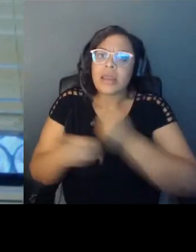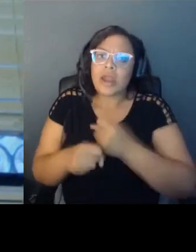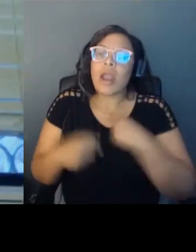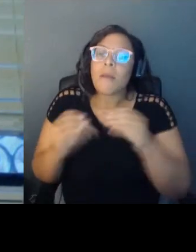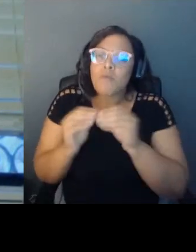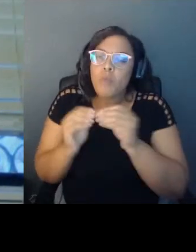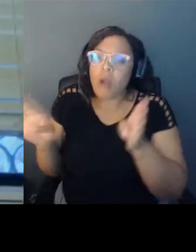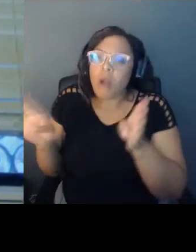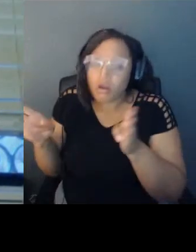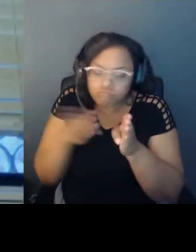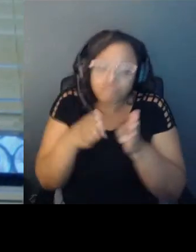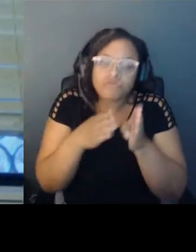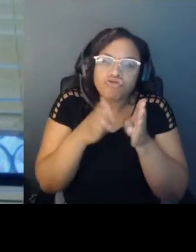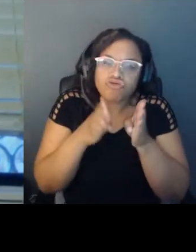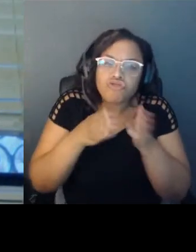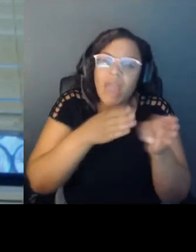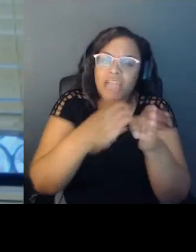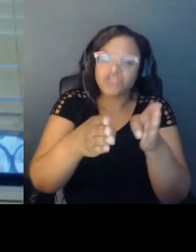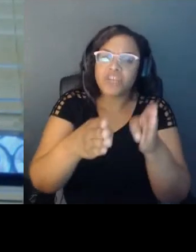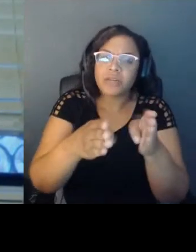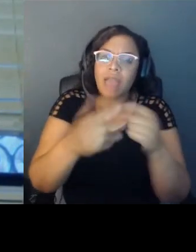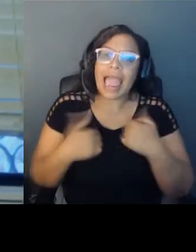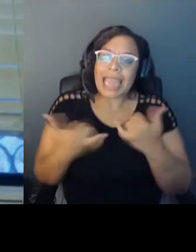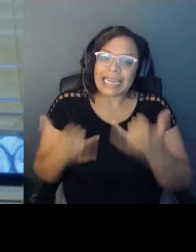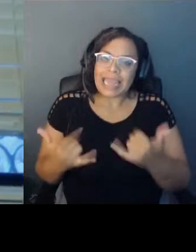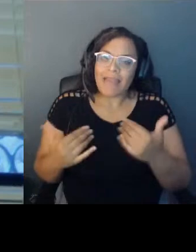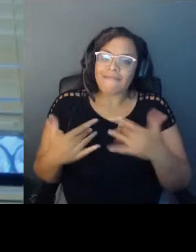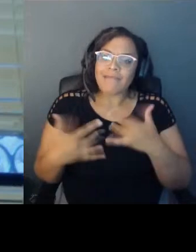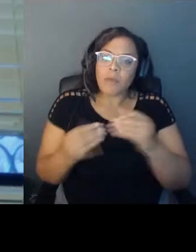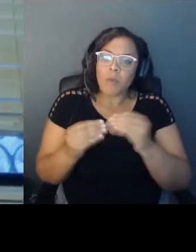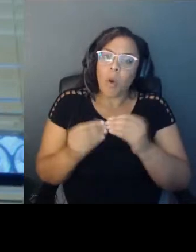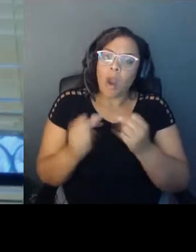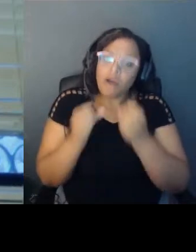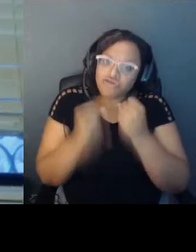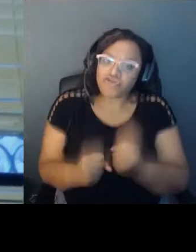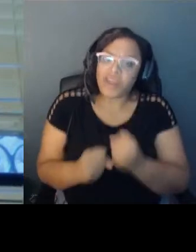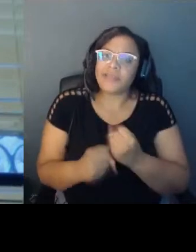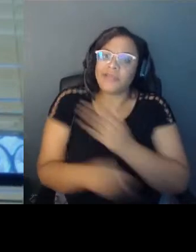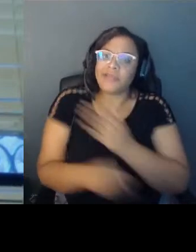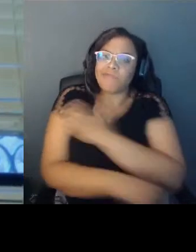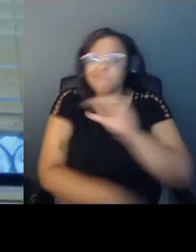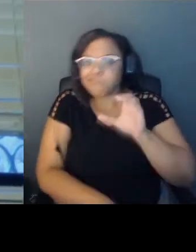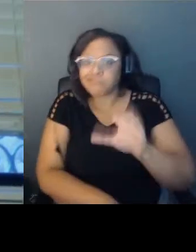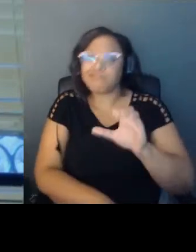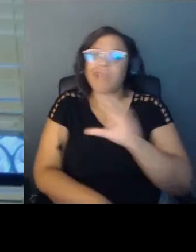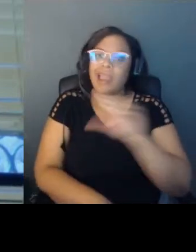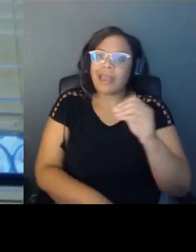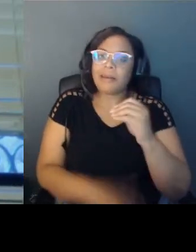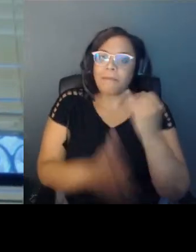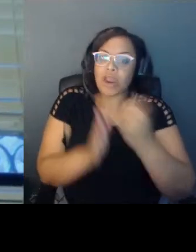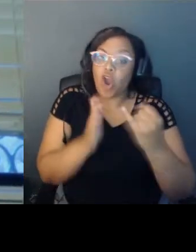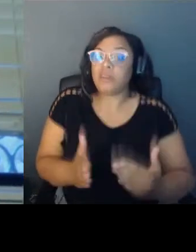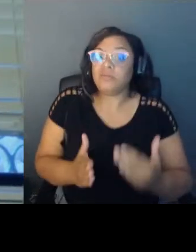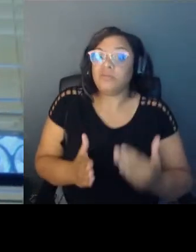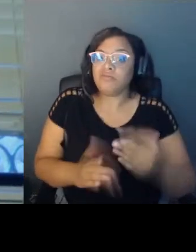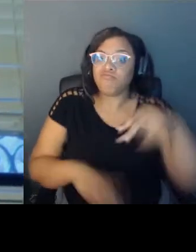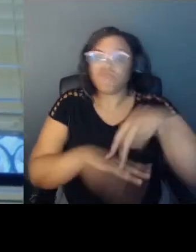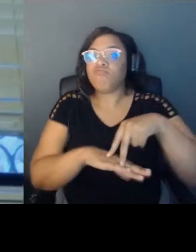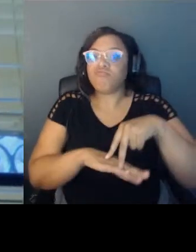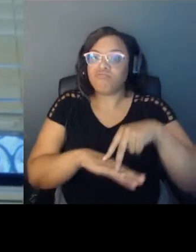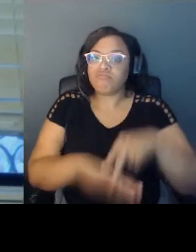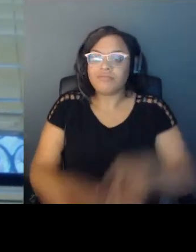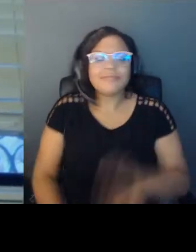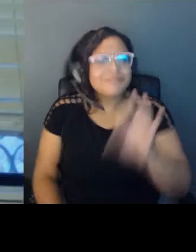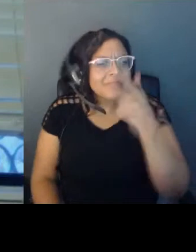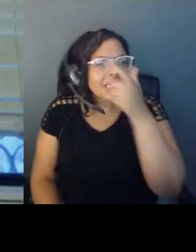strength to actually be out here as an artist. So that's what I would say. Interesting. want to hear more about that later.